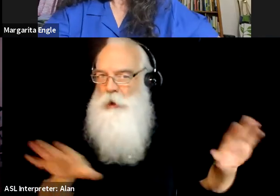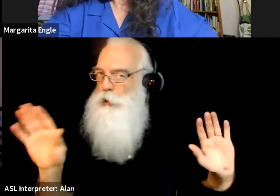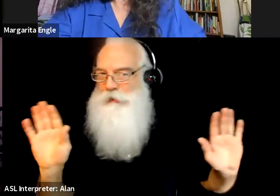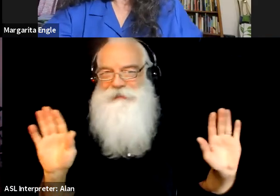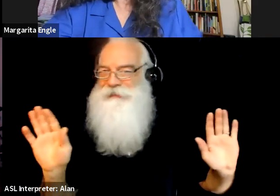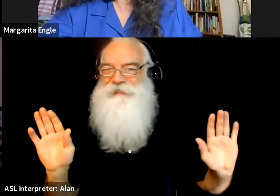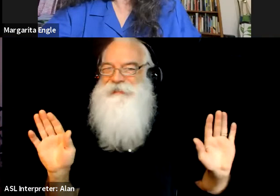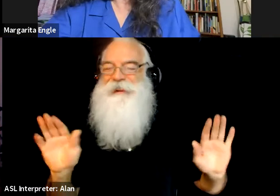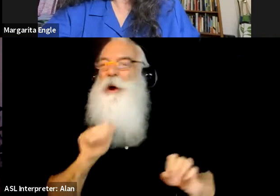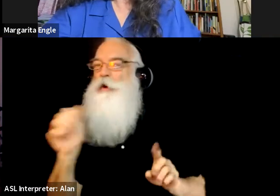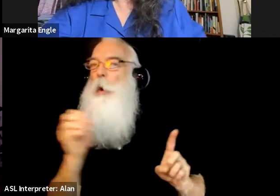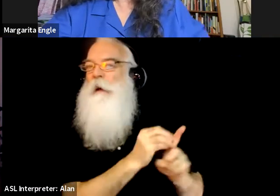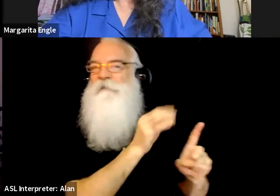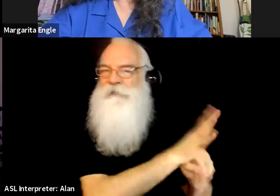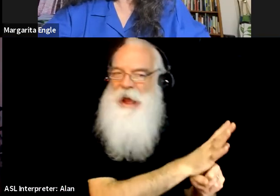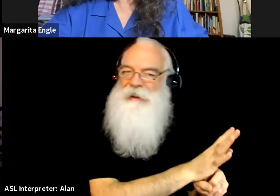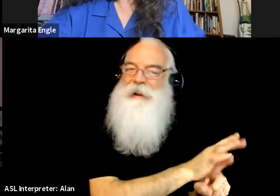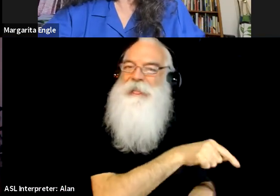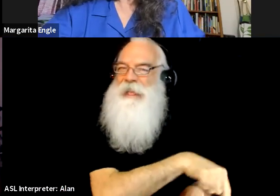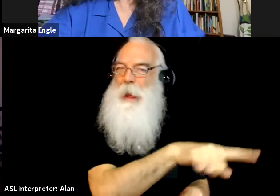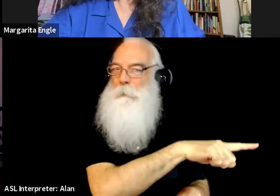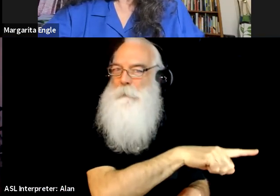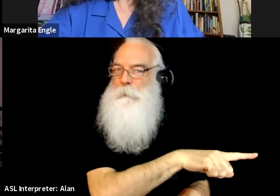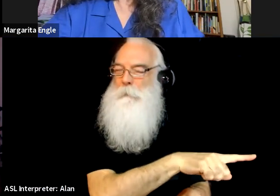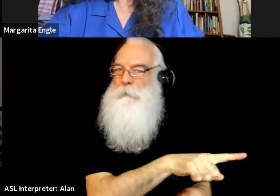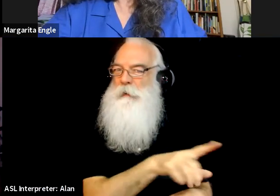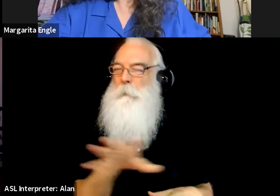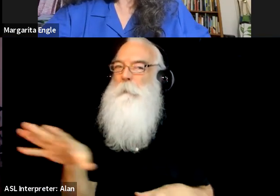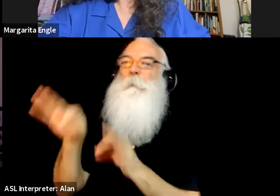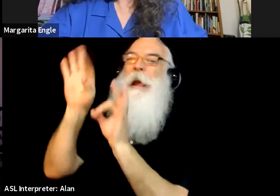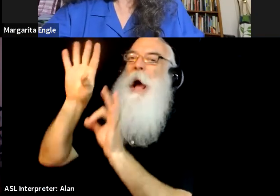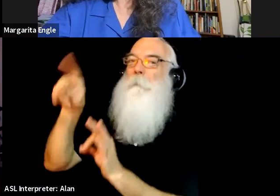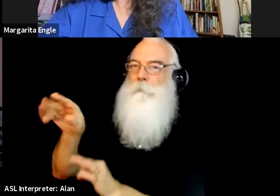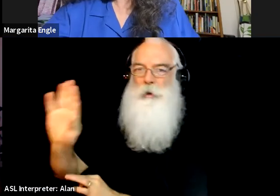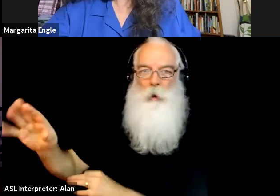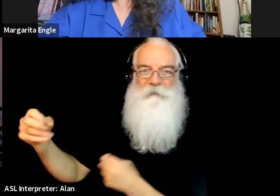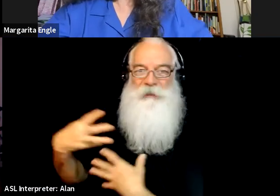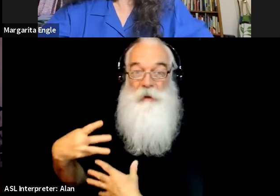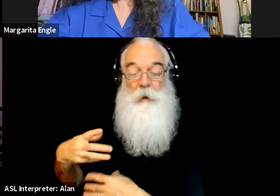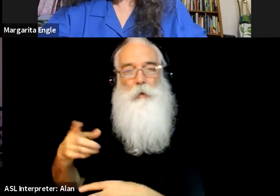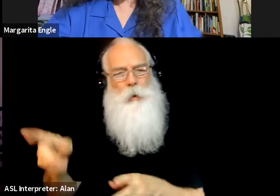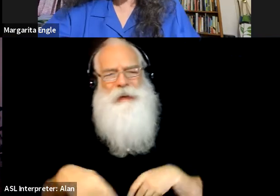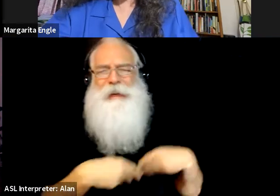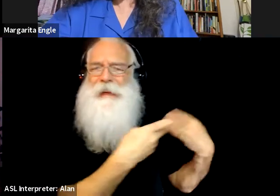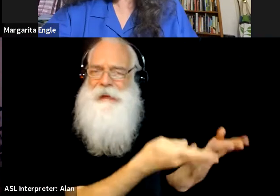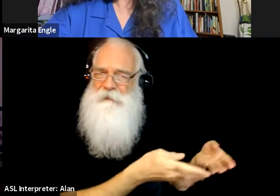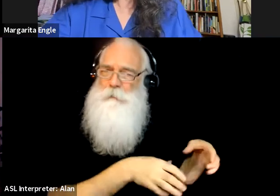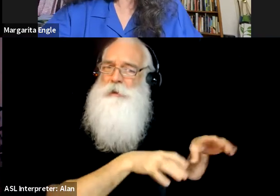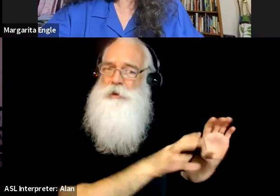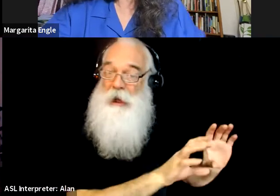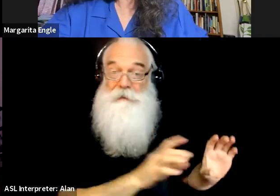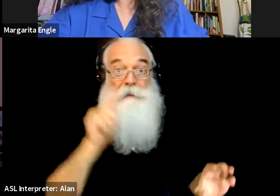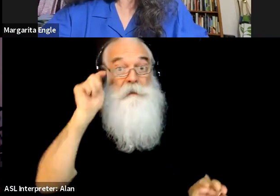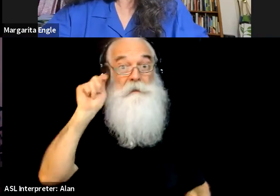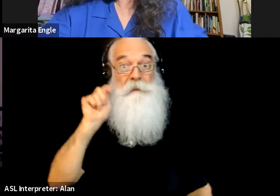be contagious and the children won't pick it up because I think when children are given a chance and teenagers, when they're given a chance